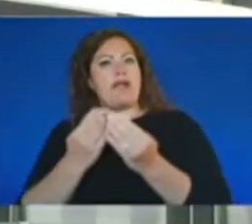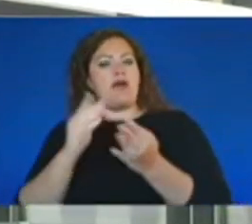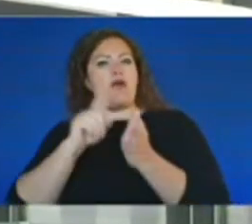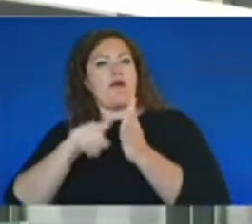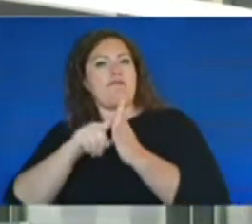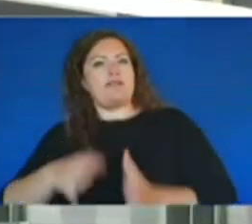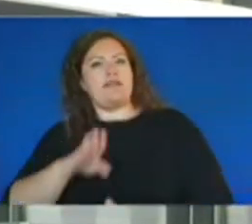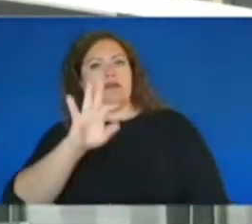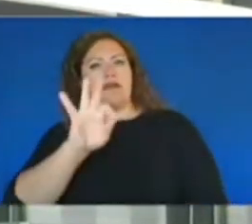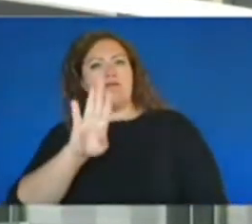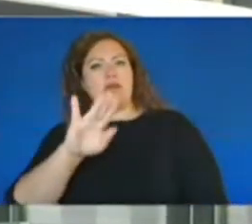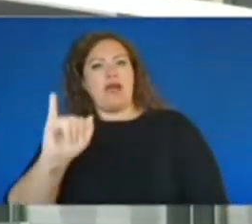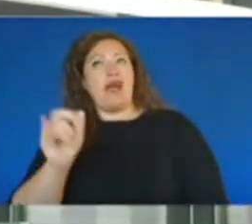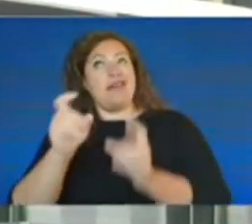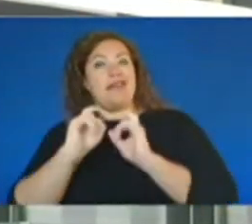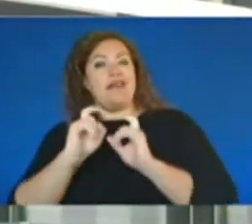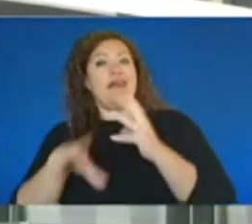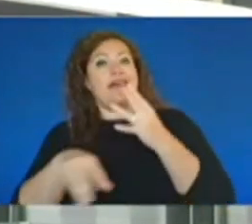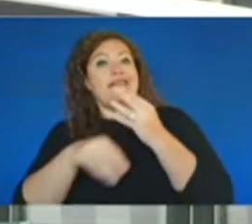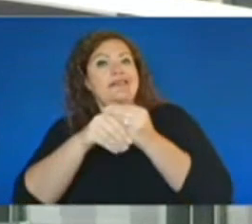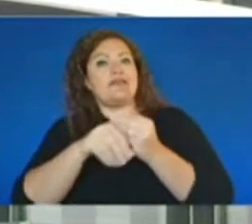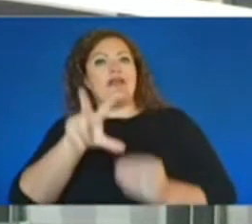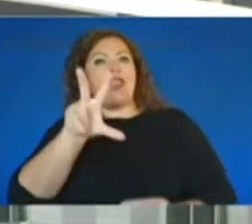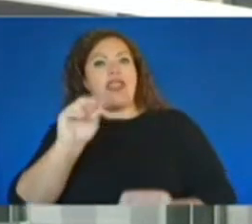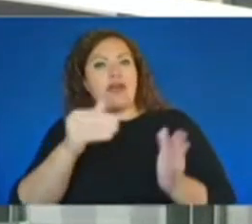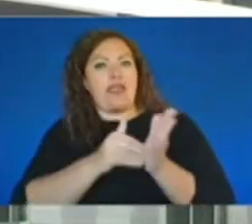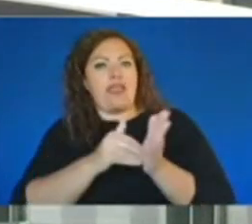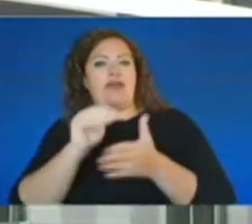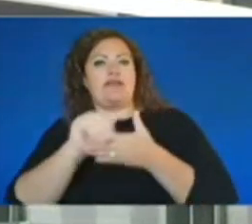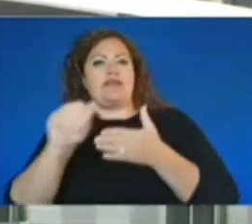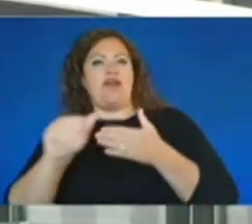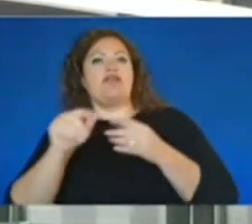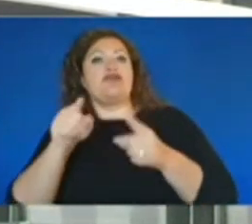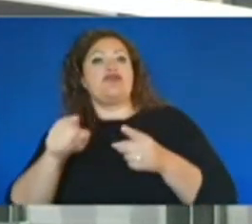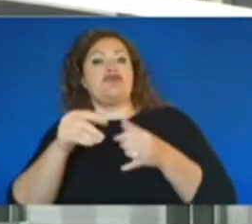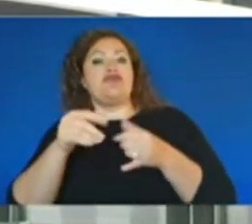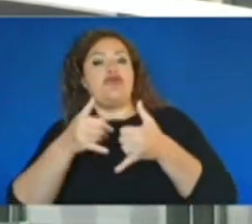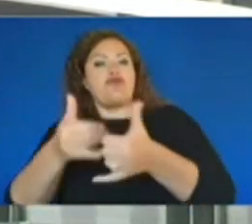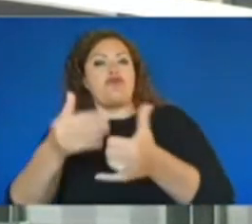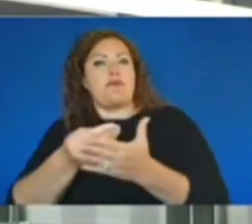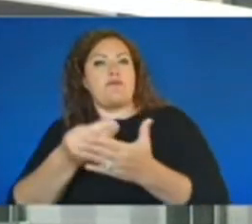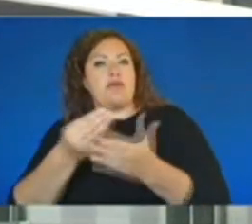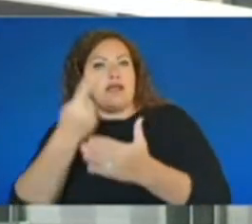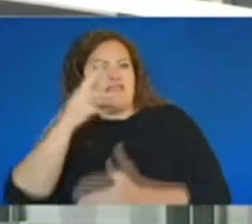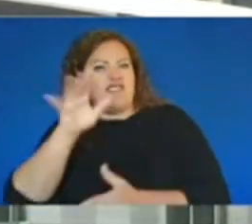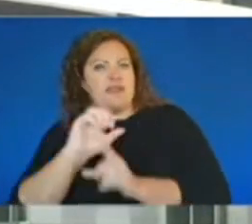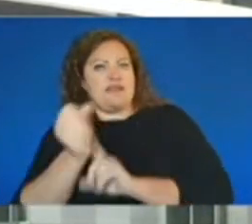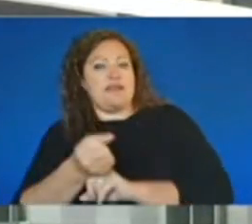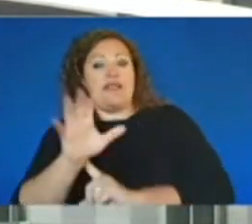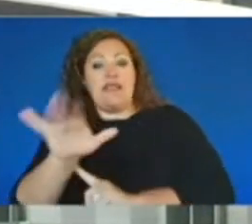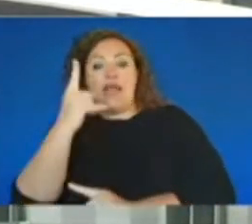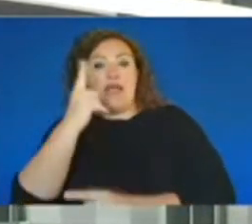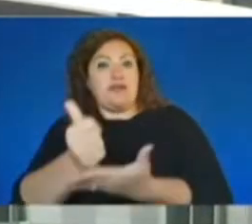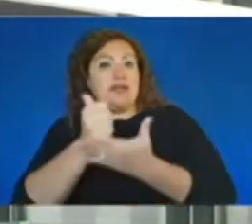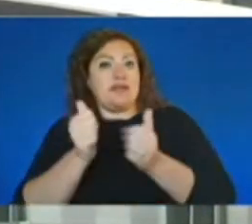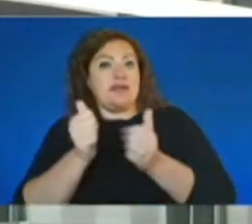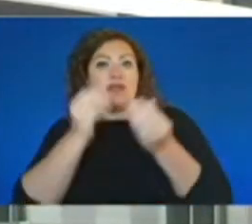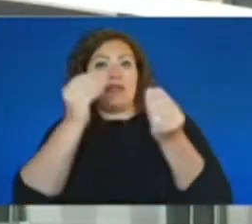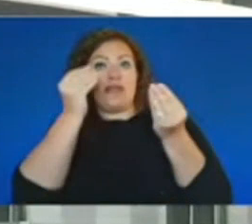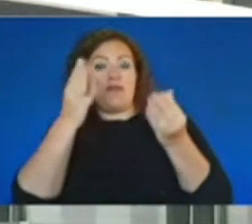an additional $30,000 towards the reward money in this case. That's to assist with information leading to an arrest.